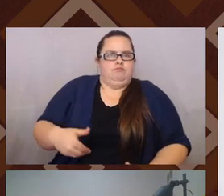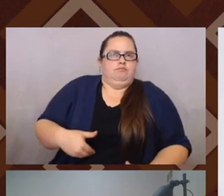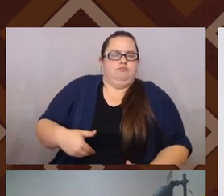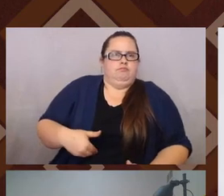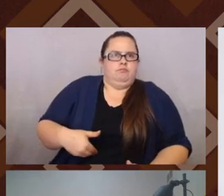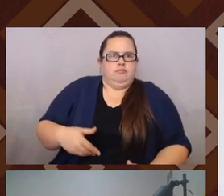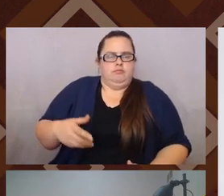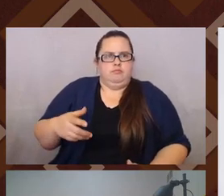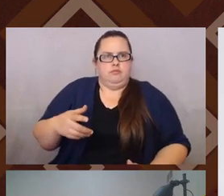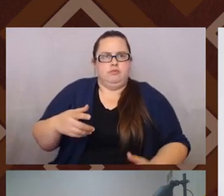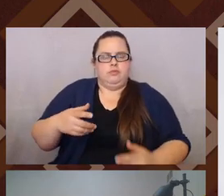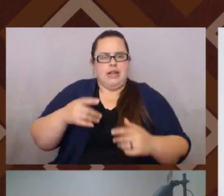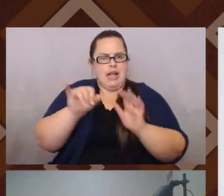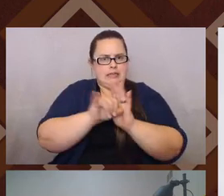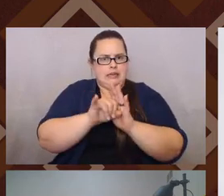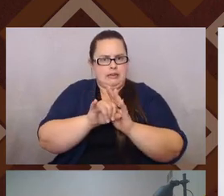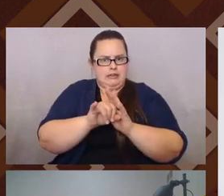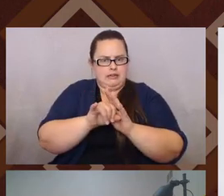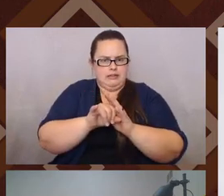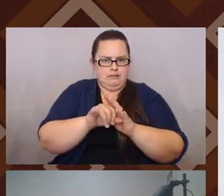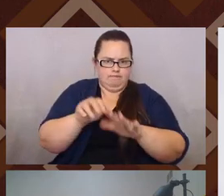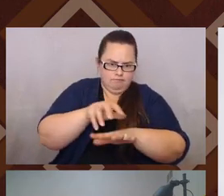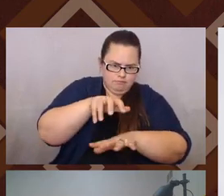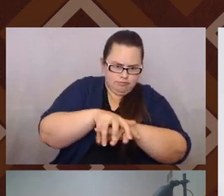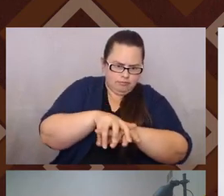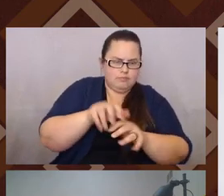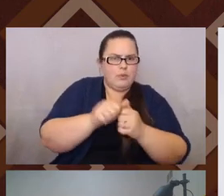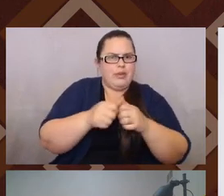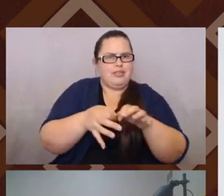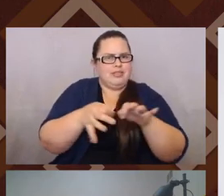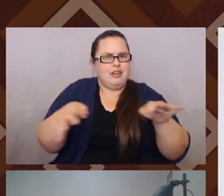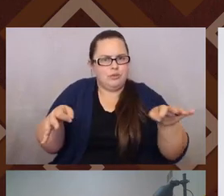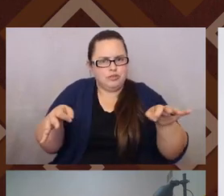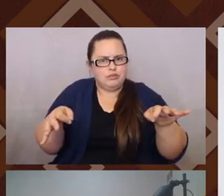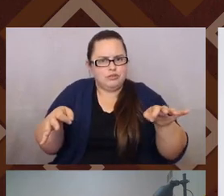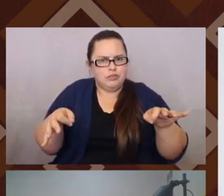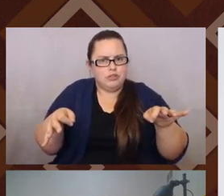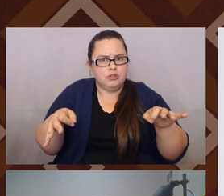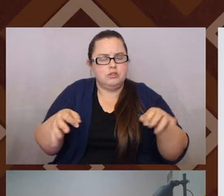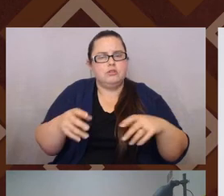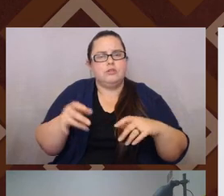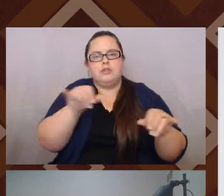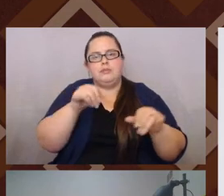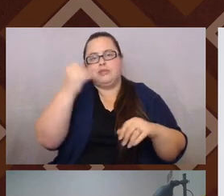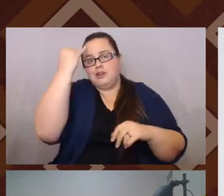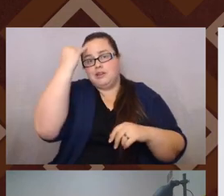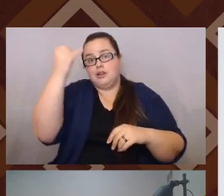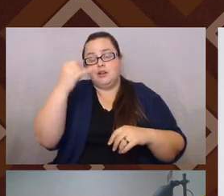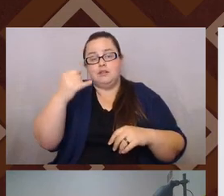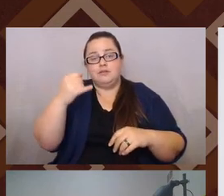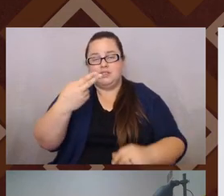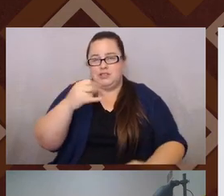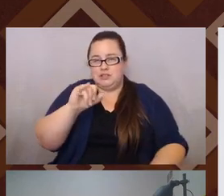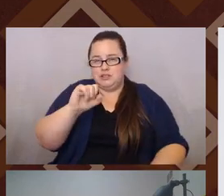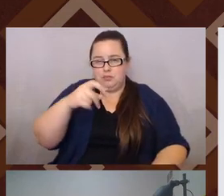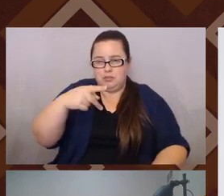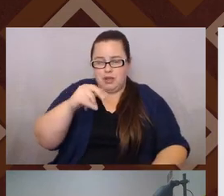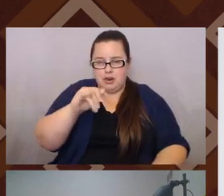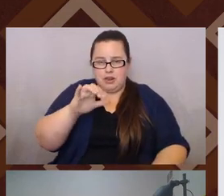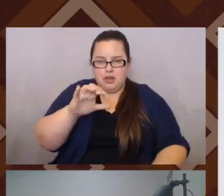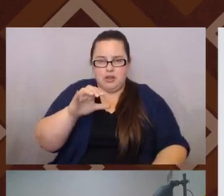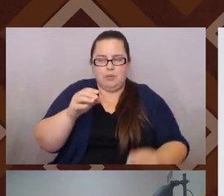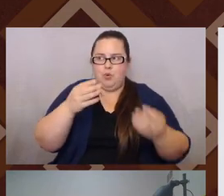being tied up with language. And again, we, as you see with the idea of Hispanic, right? It is in that, that more broader historical